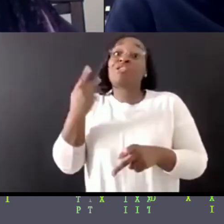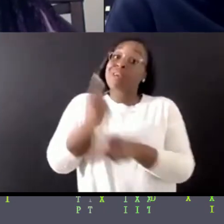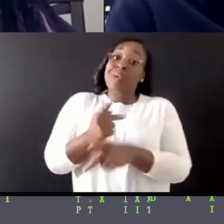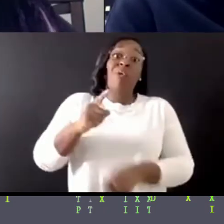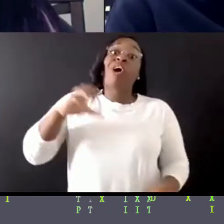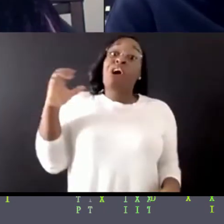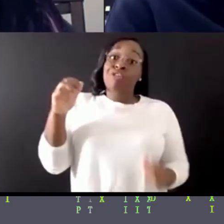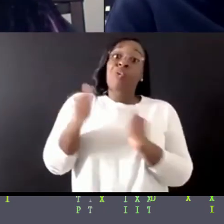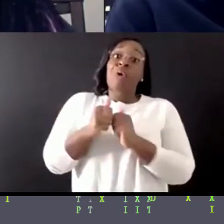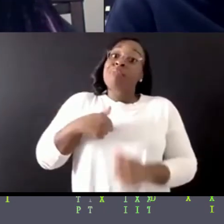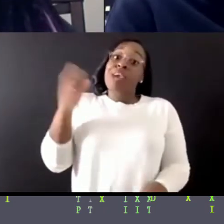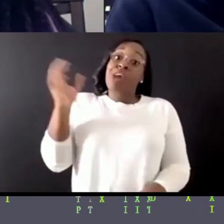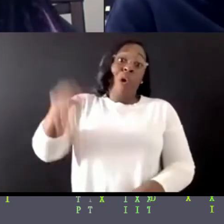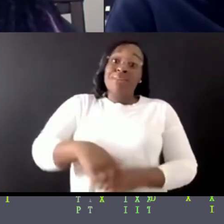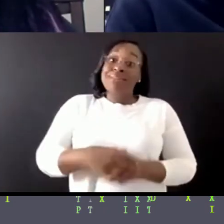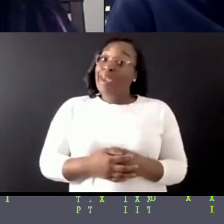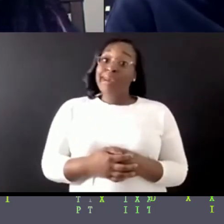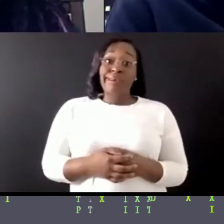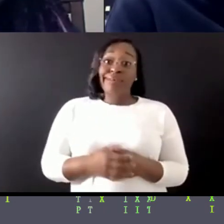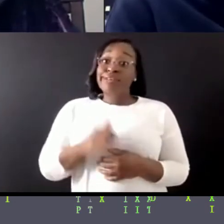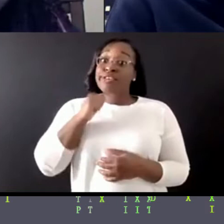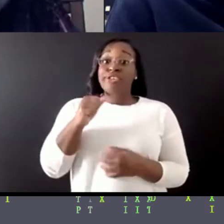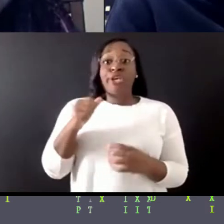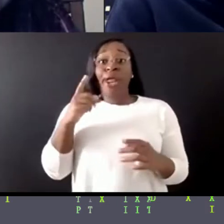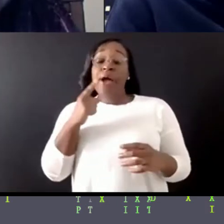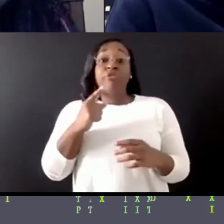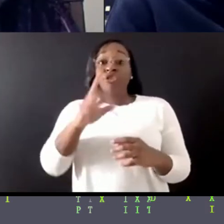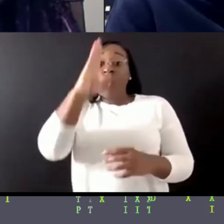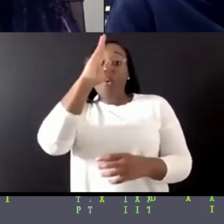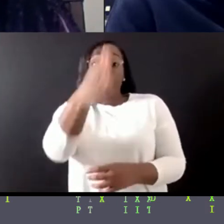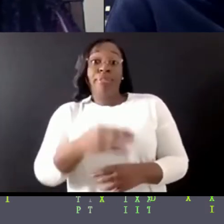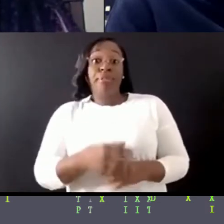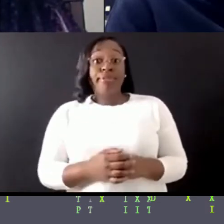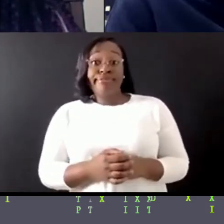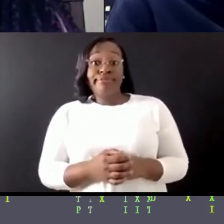day. Like, she goes, you know, she's not going to shoot a coat, nothing, right?